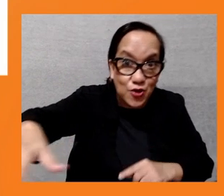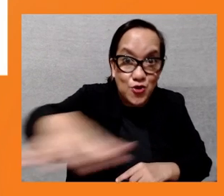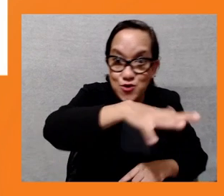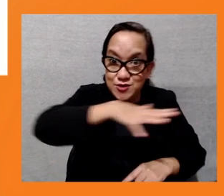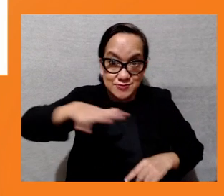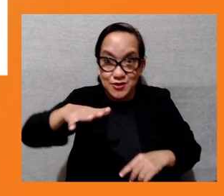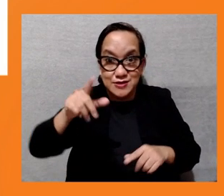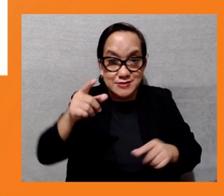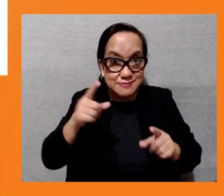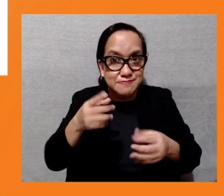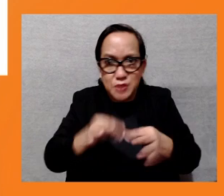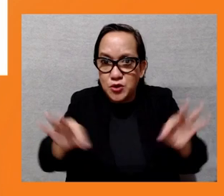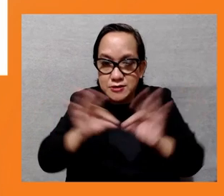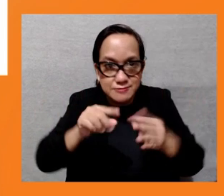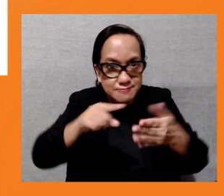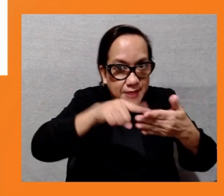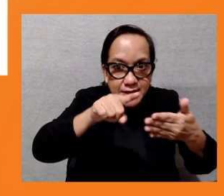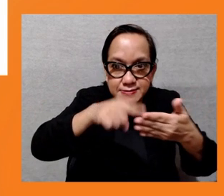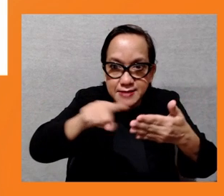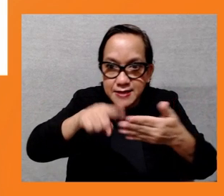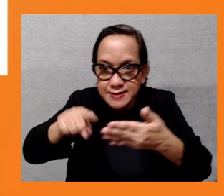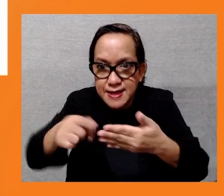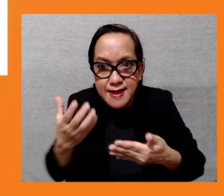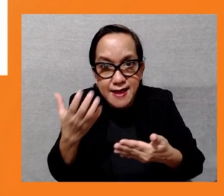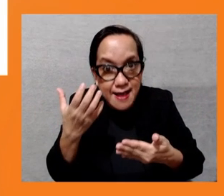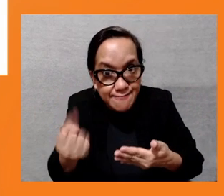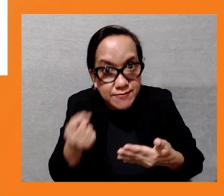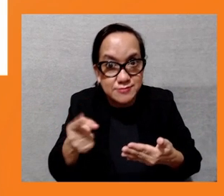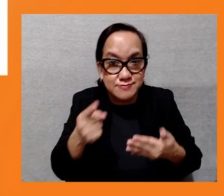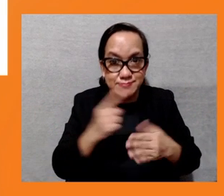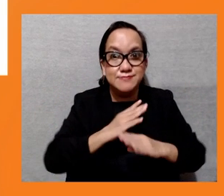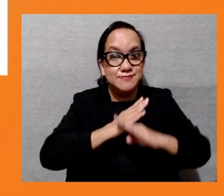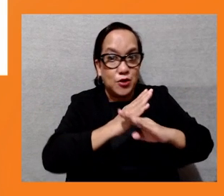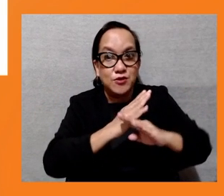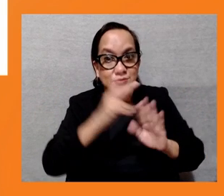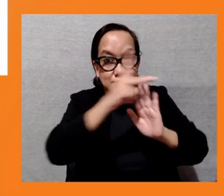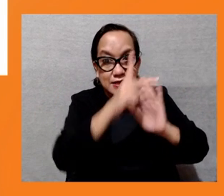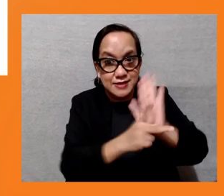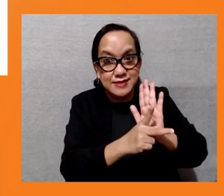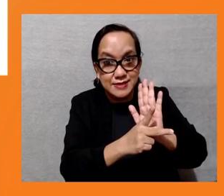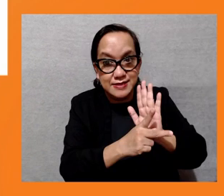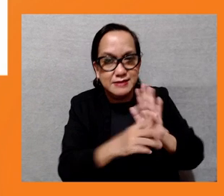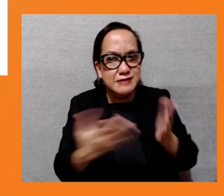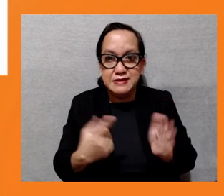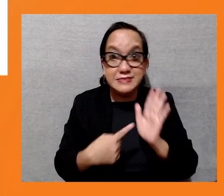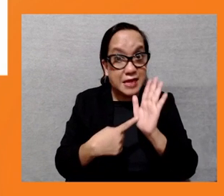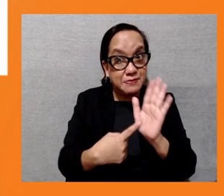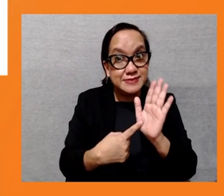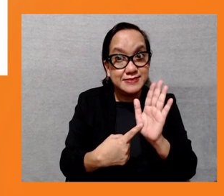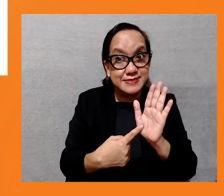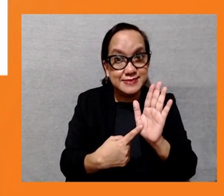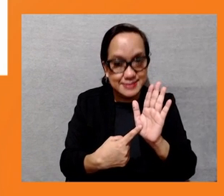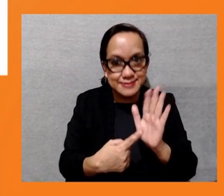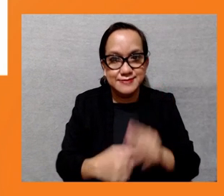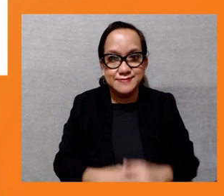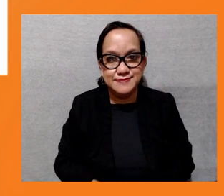we can identify. One of the very good example, again, on the MENA wind power project, I would